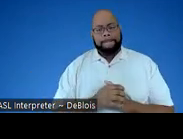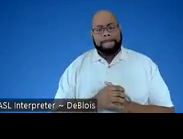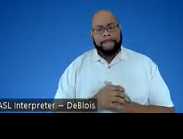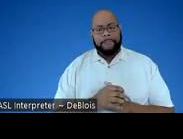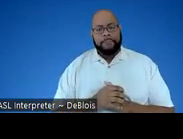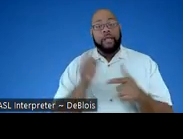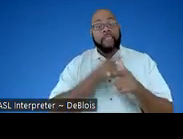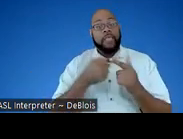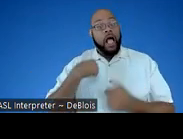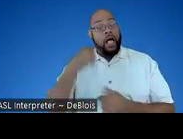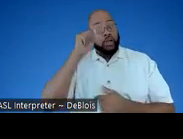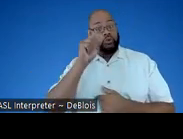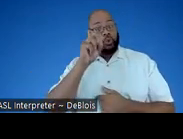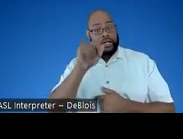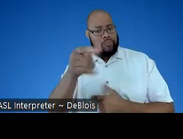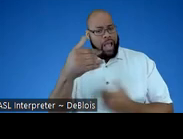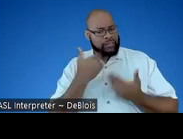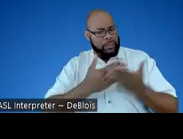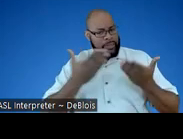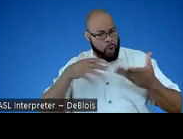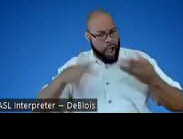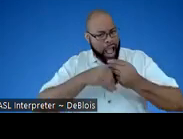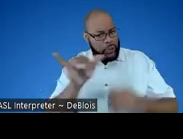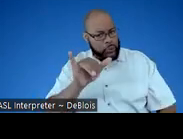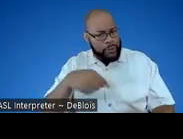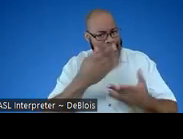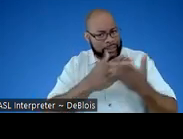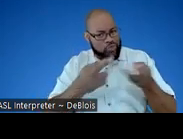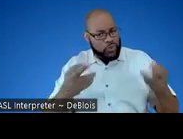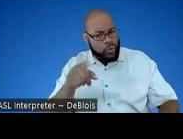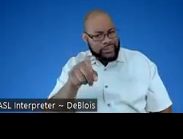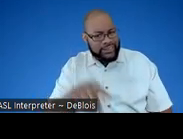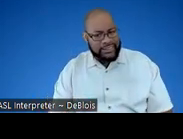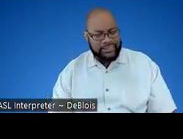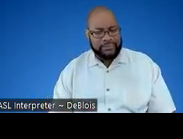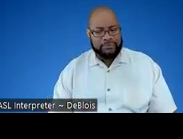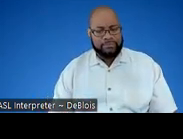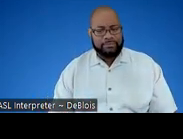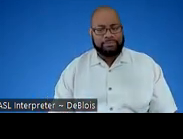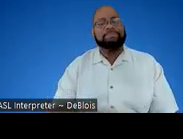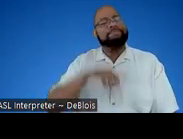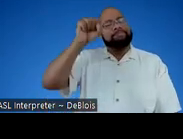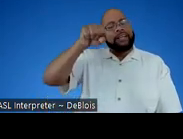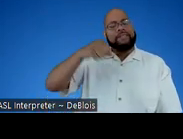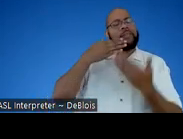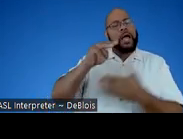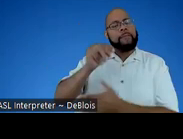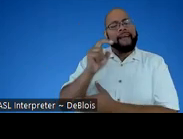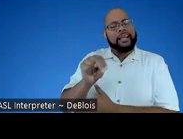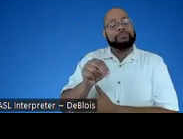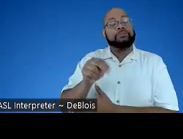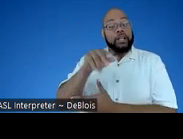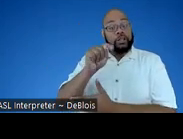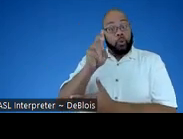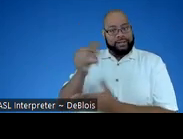And then I think Tony, you may have some things you want to add as well about some of these resources. Yes, thanks, Megan. So this